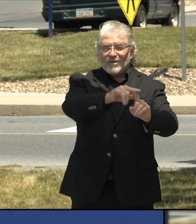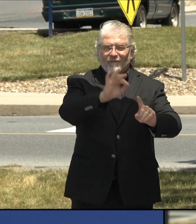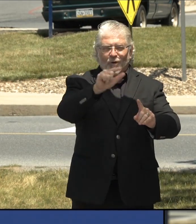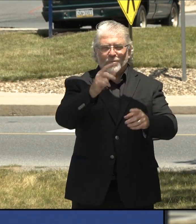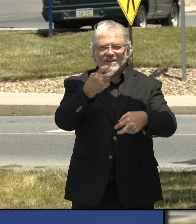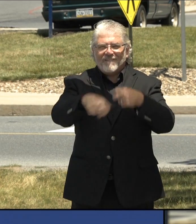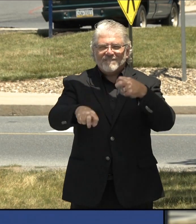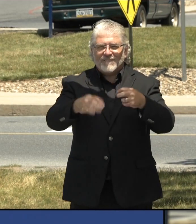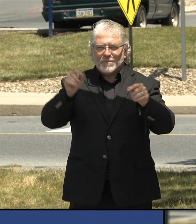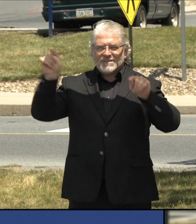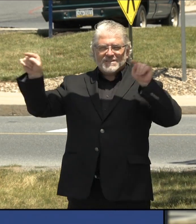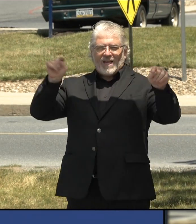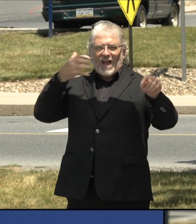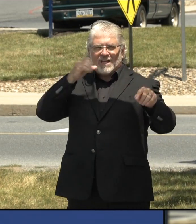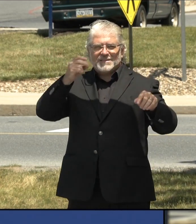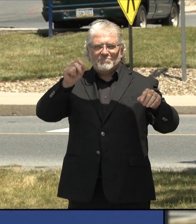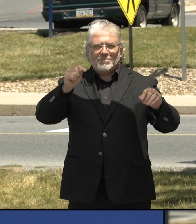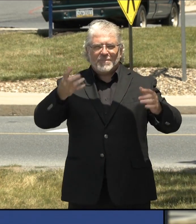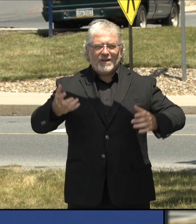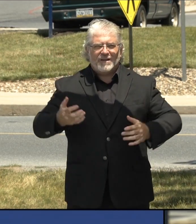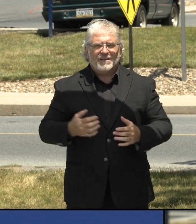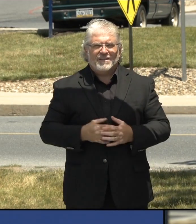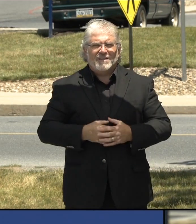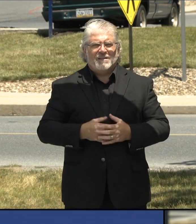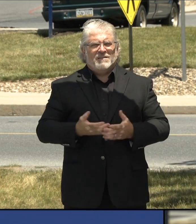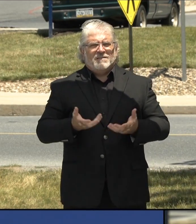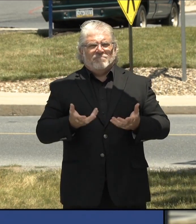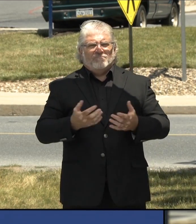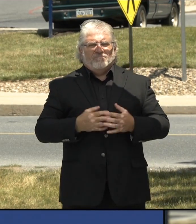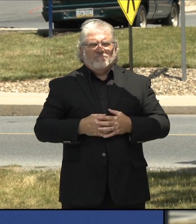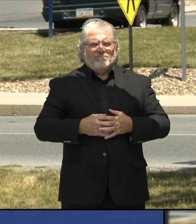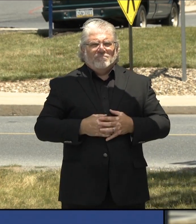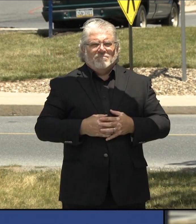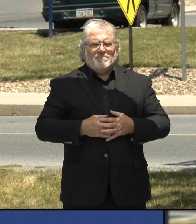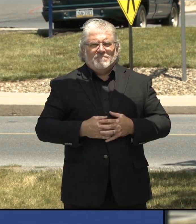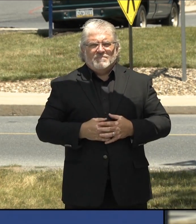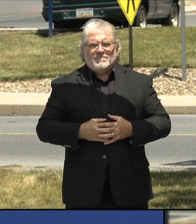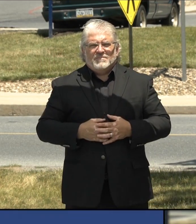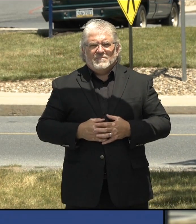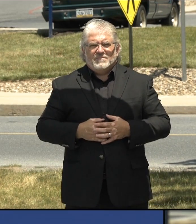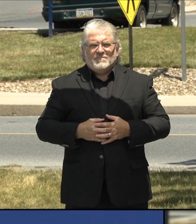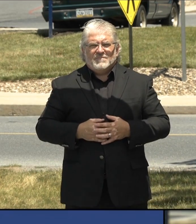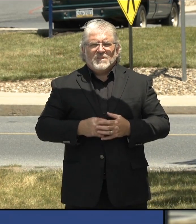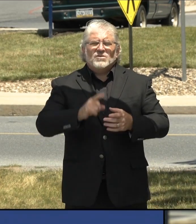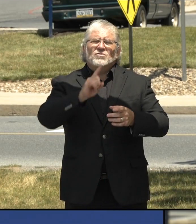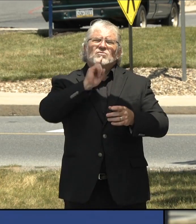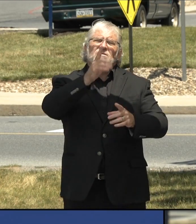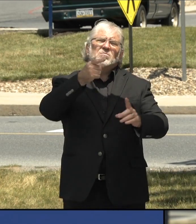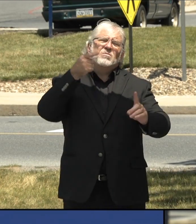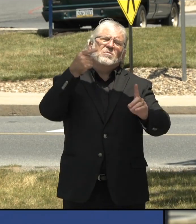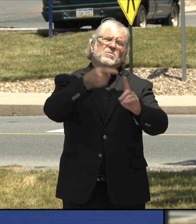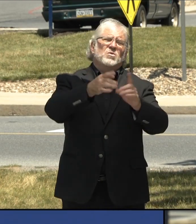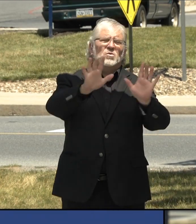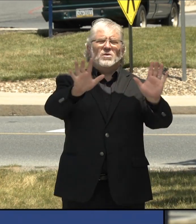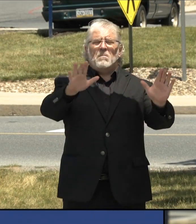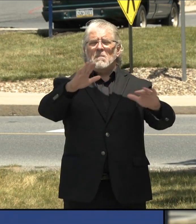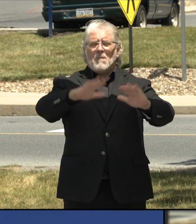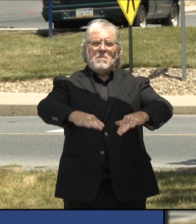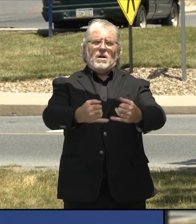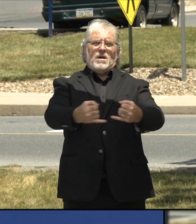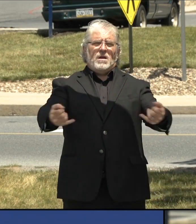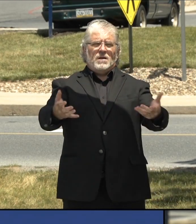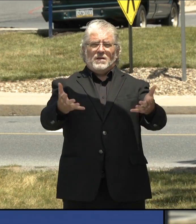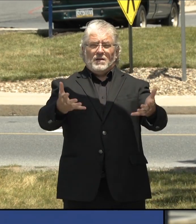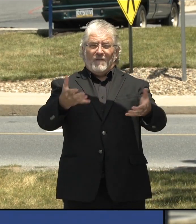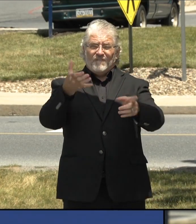are some reasons why you'd want to do that. The question comes down to the enforcement. To me, the enforcement is if I'm coming from Florida,